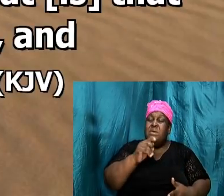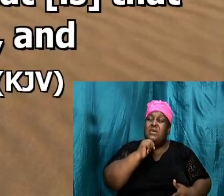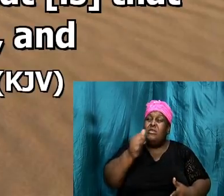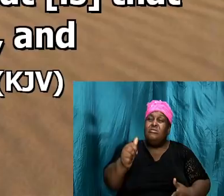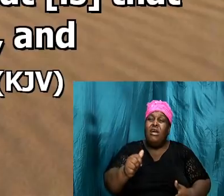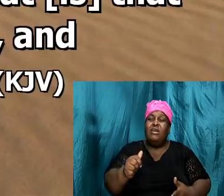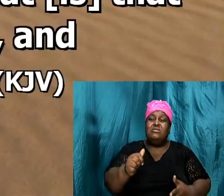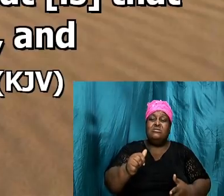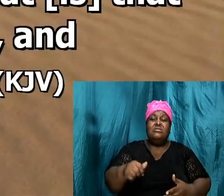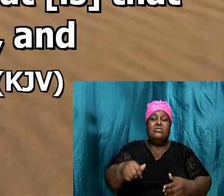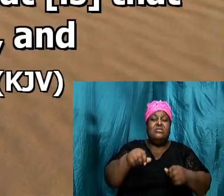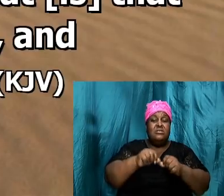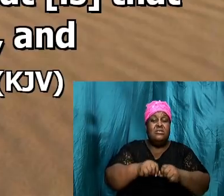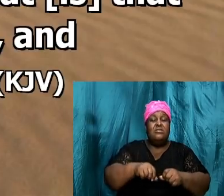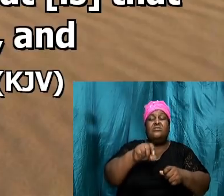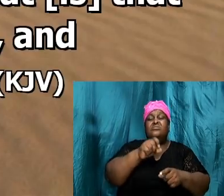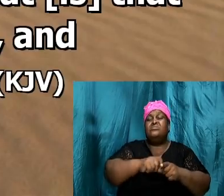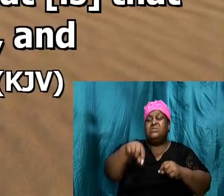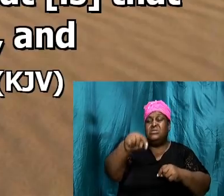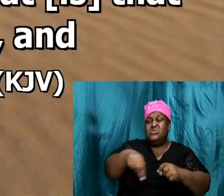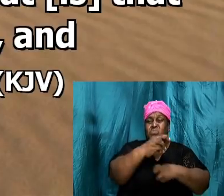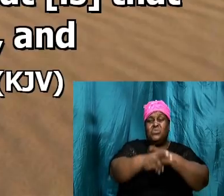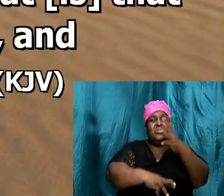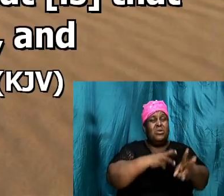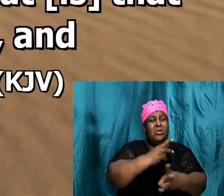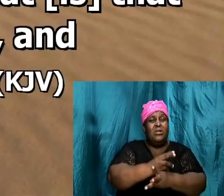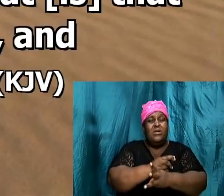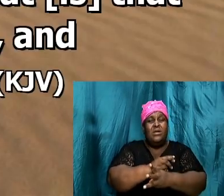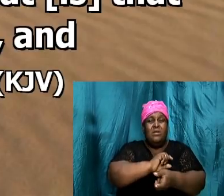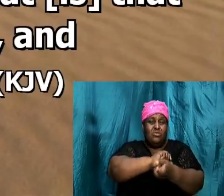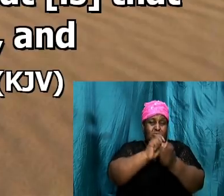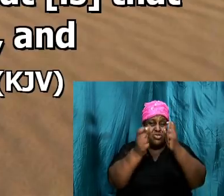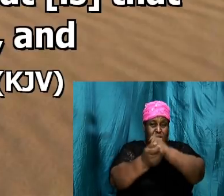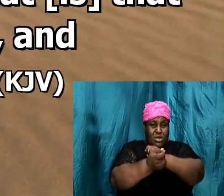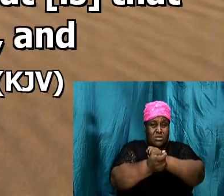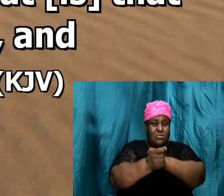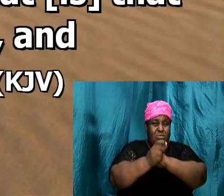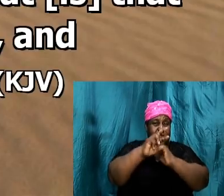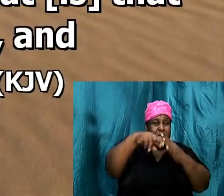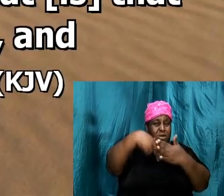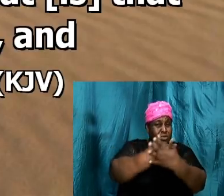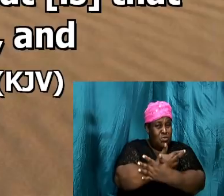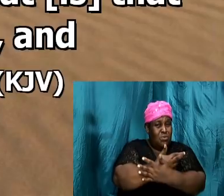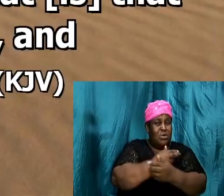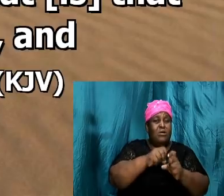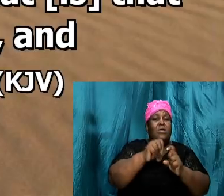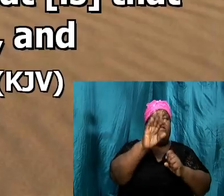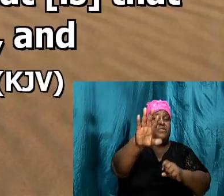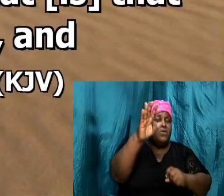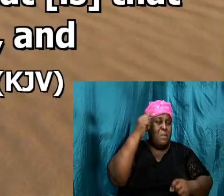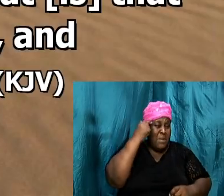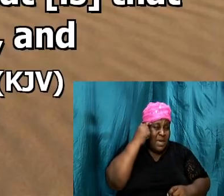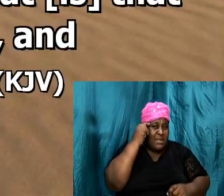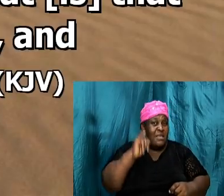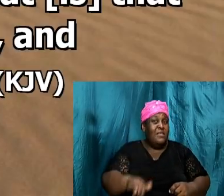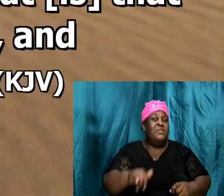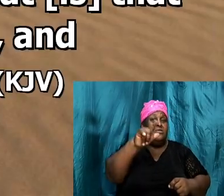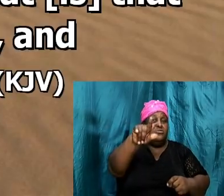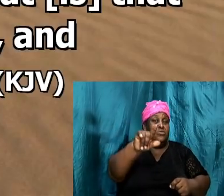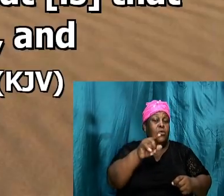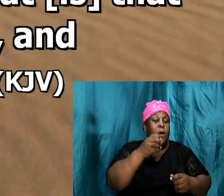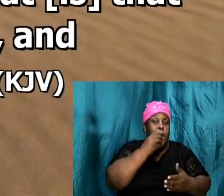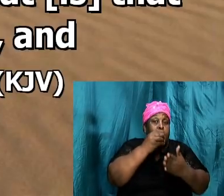world, hallelujah, but be ye transformed by the renewing of your mind, that He may prove